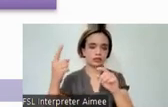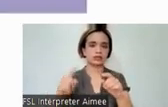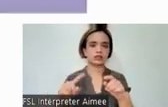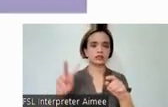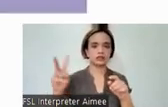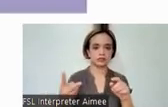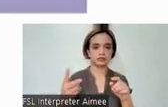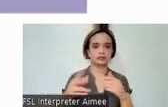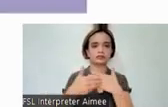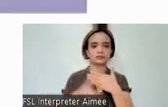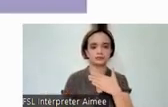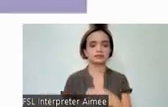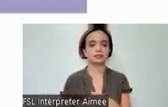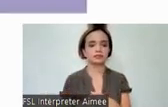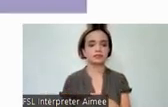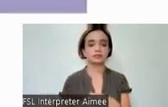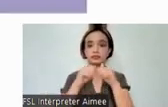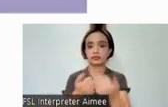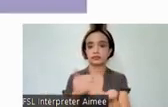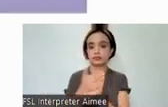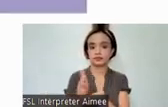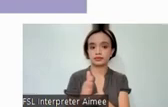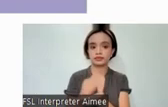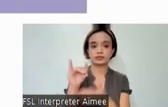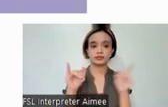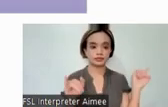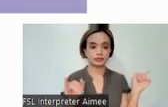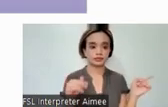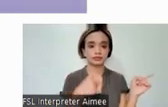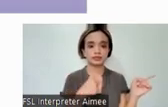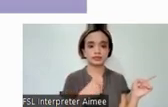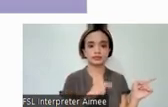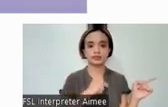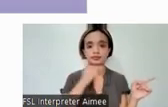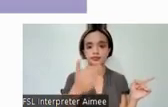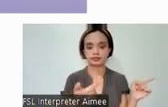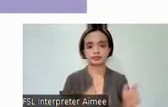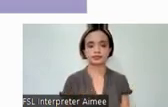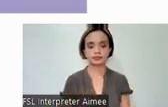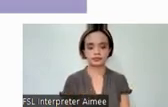To share the process for item analysis and selection, I now turn you over to Tring.